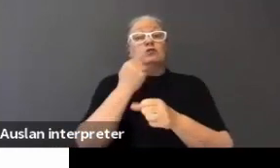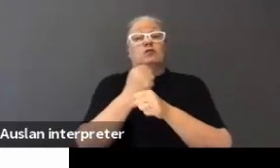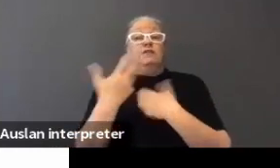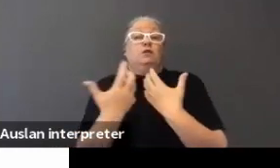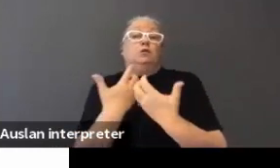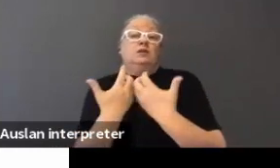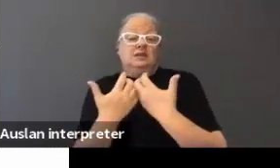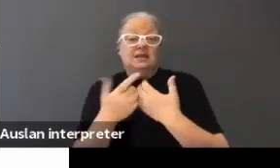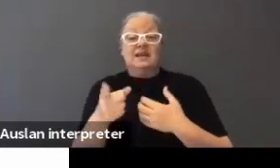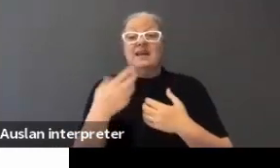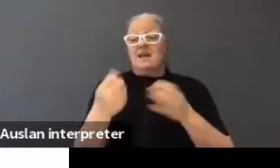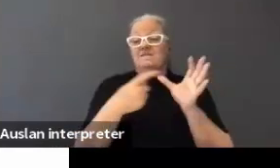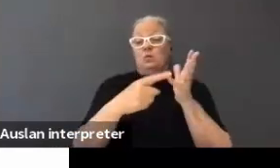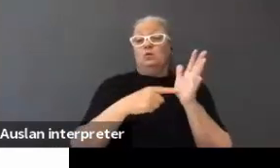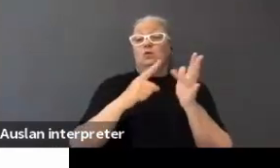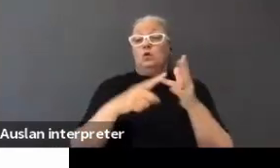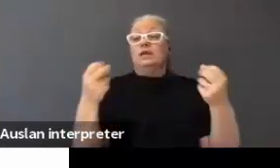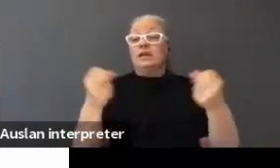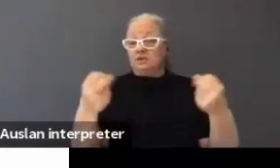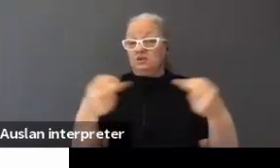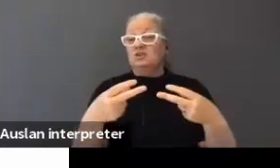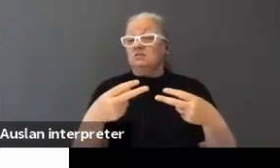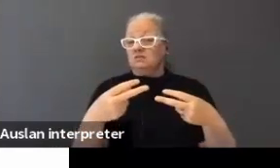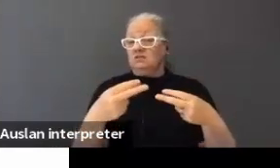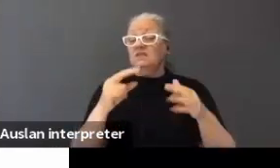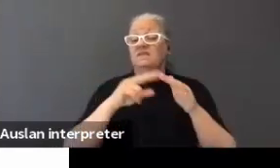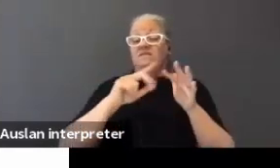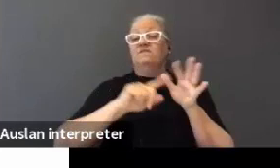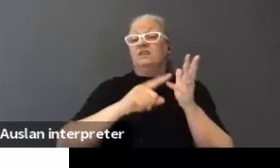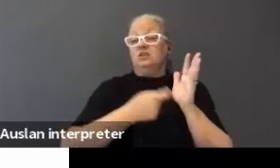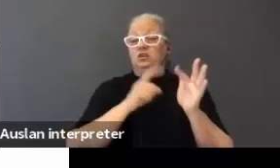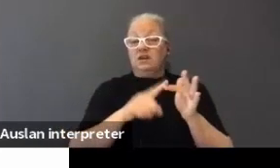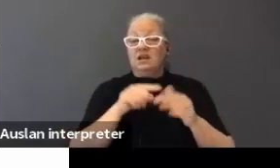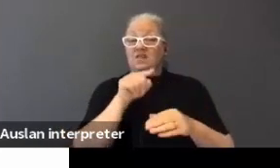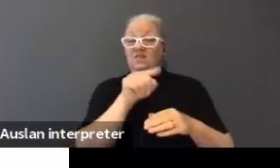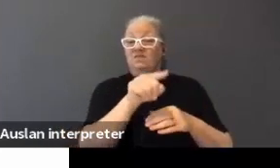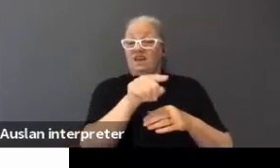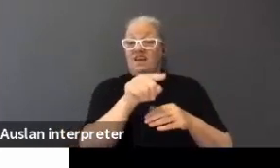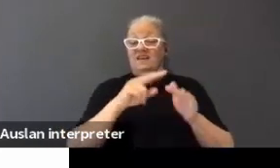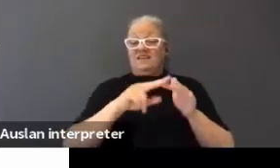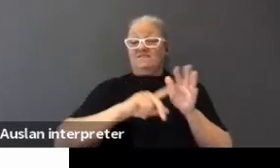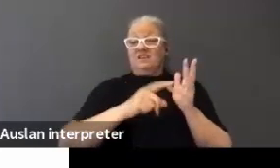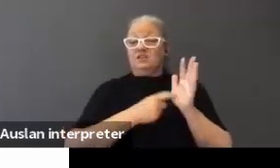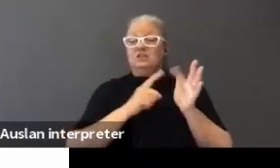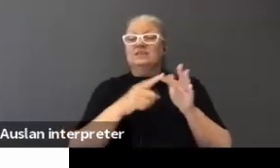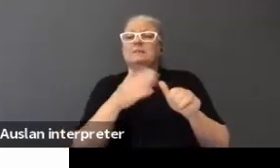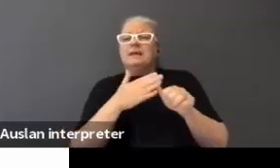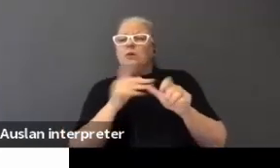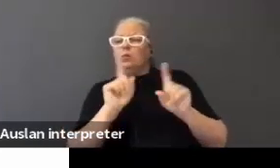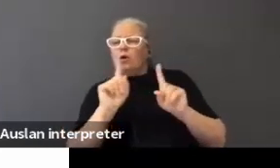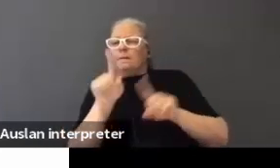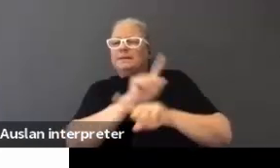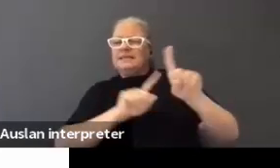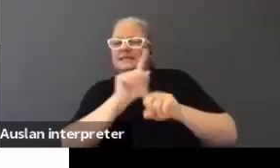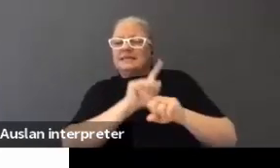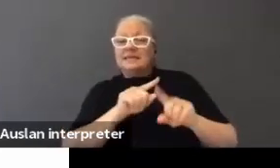It has an auto caption feature. Okay? The auto caption feature, depending on the meeting, can be extremely